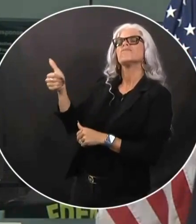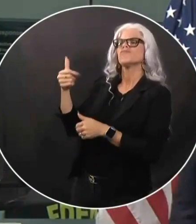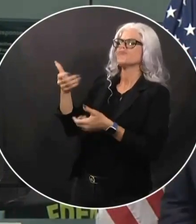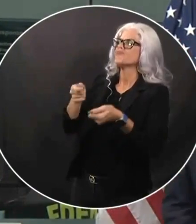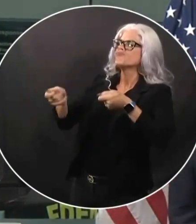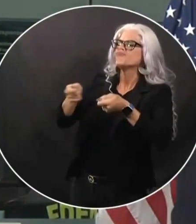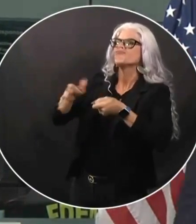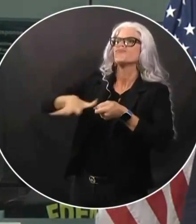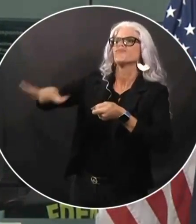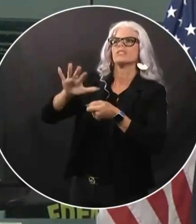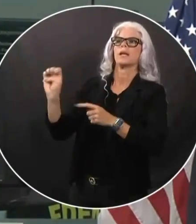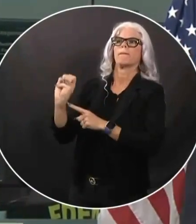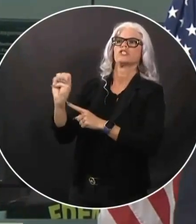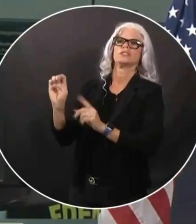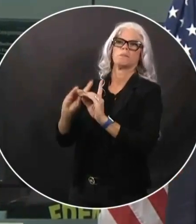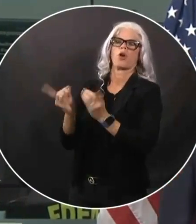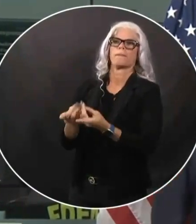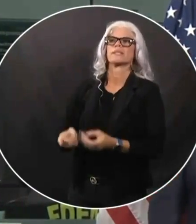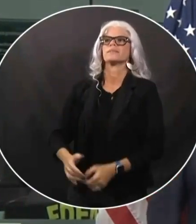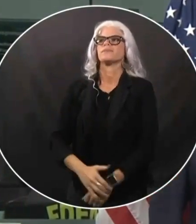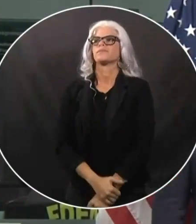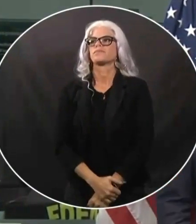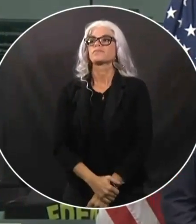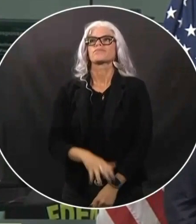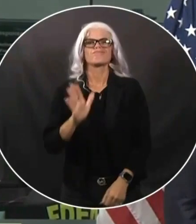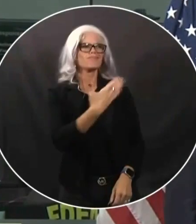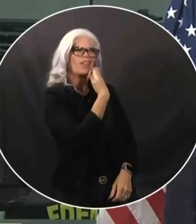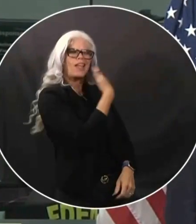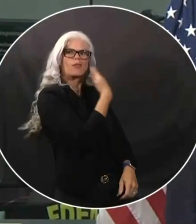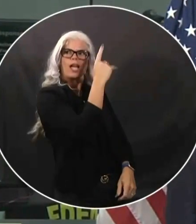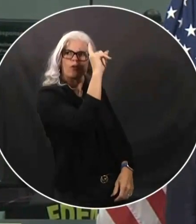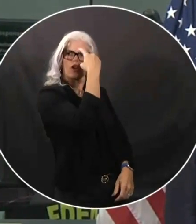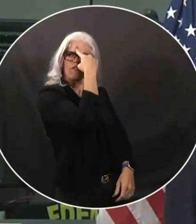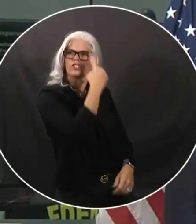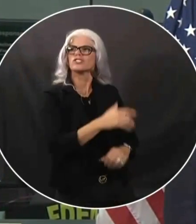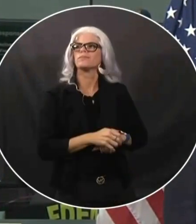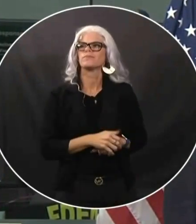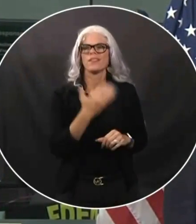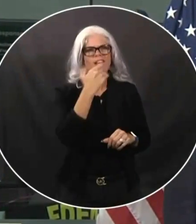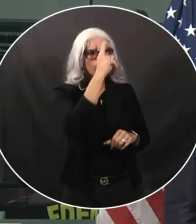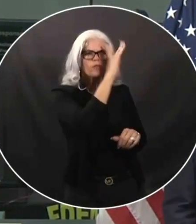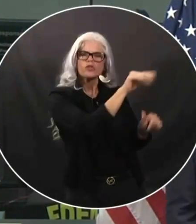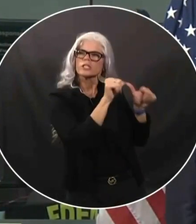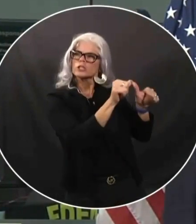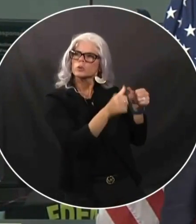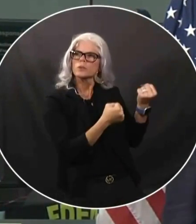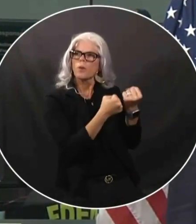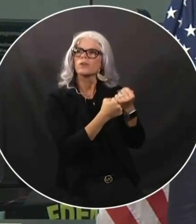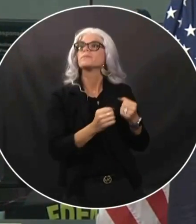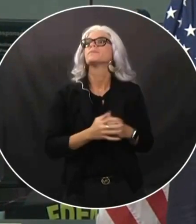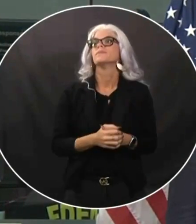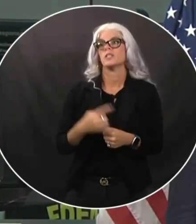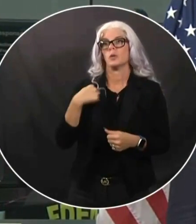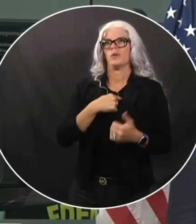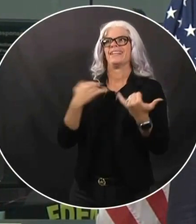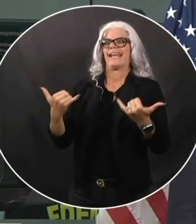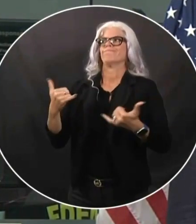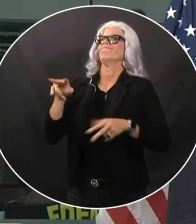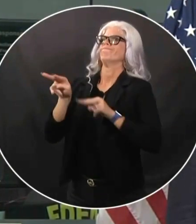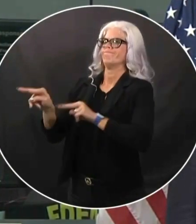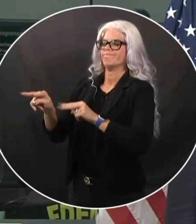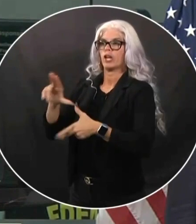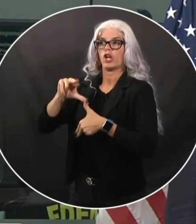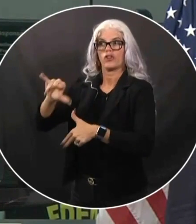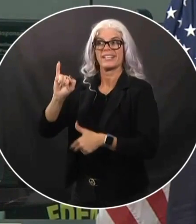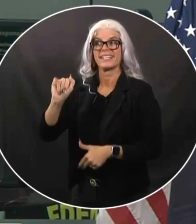Thank you, Governor. Thank you for your leadership and support as we move into Hurricane Ian. We currently have more than, as the governor said,